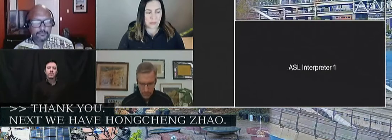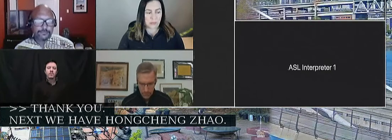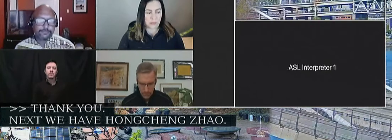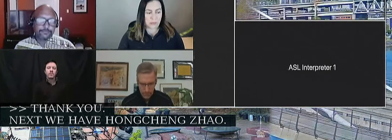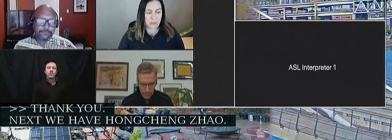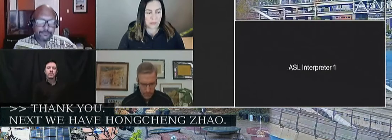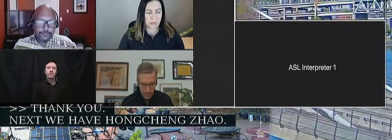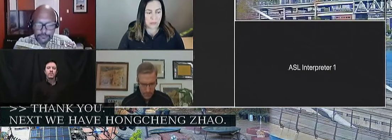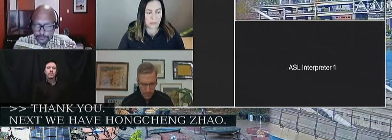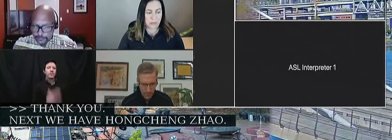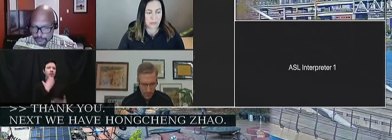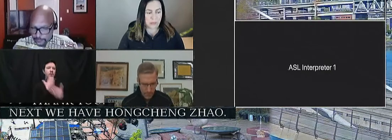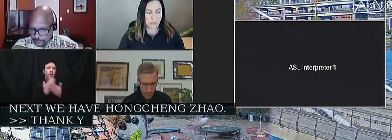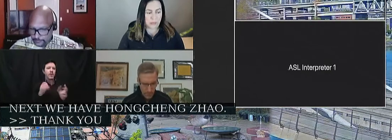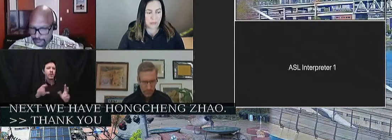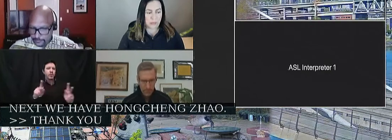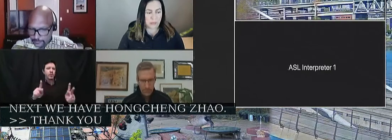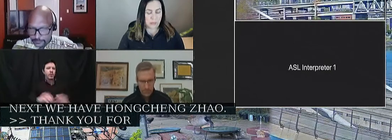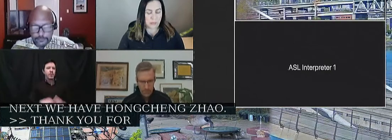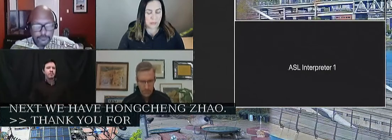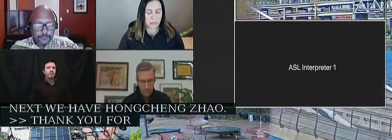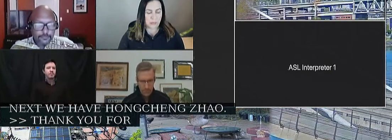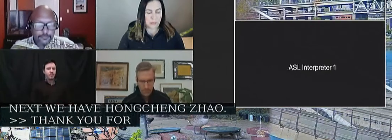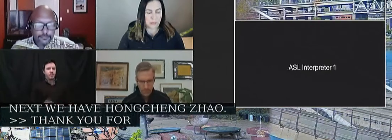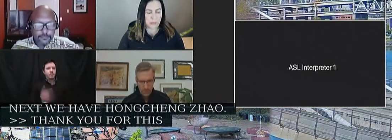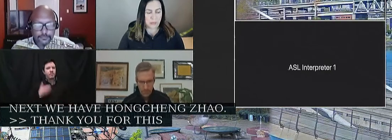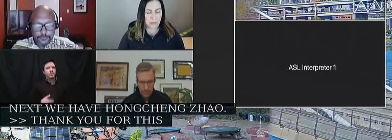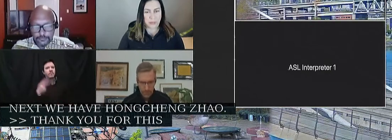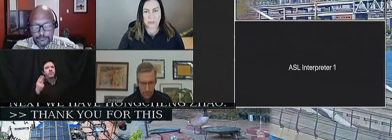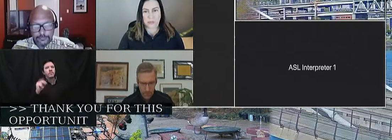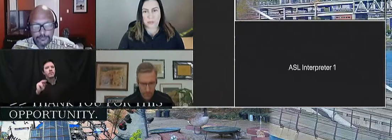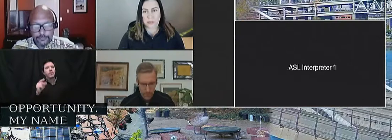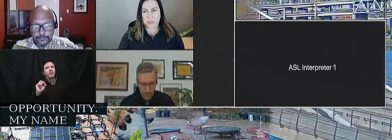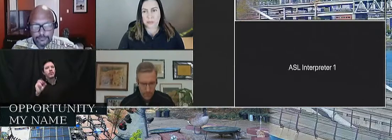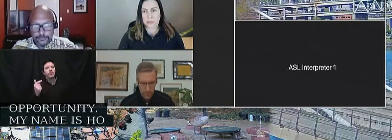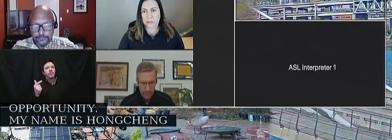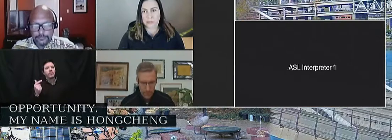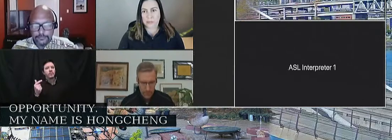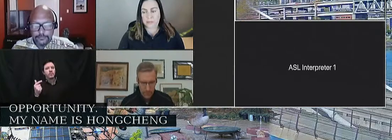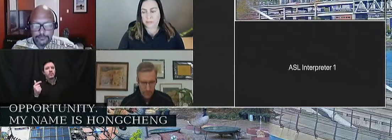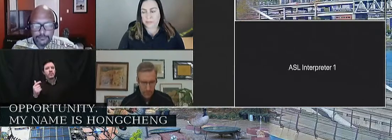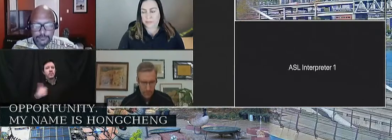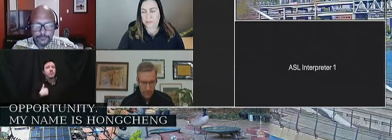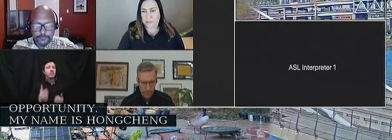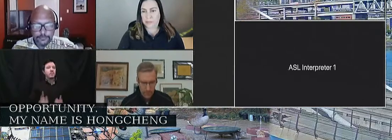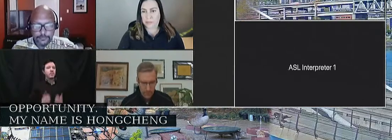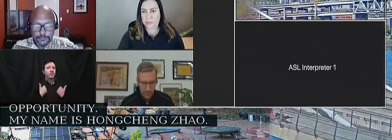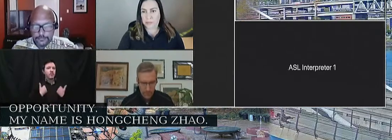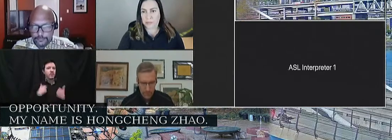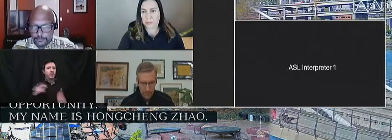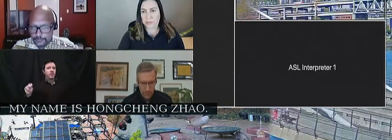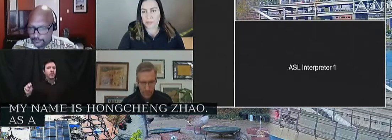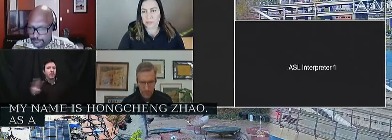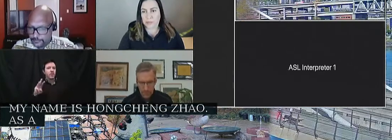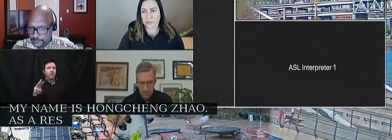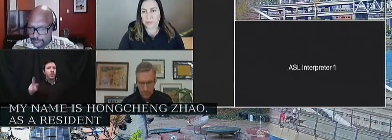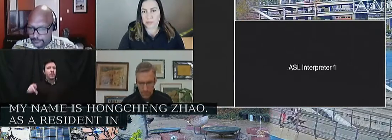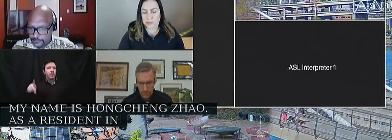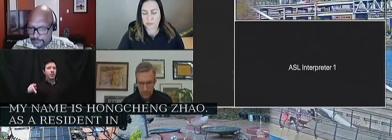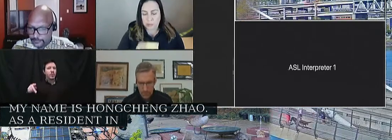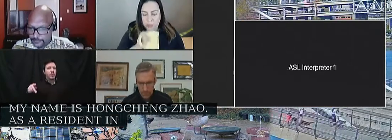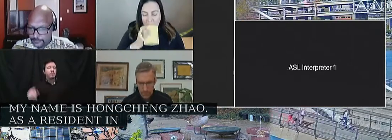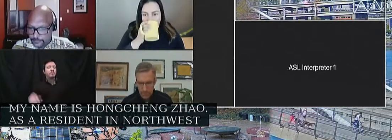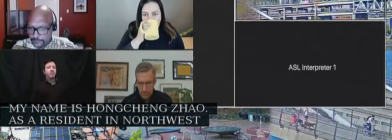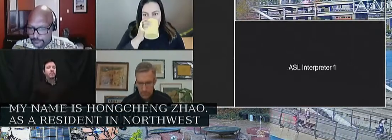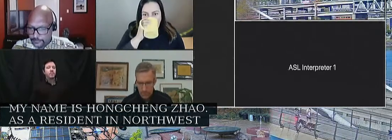Hongchen you for this opportunity. My name is Hongchen Zhao as a resident in northwest Poland and